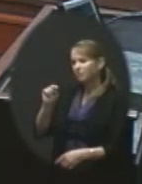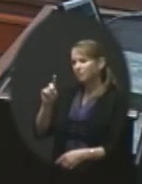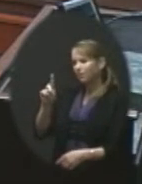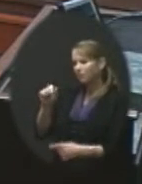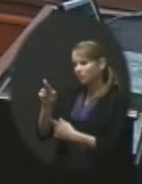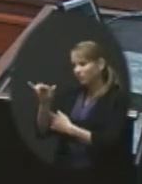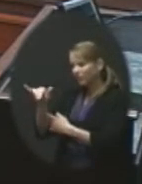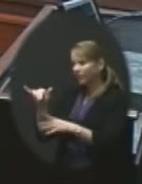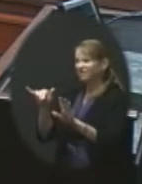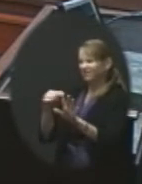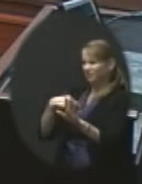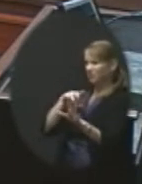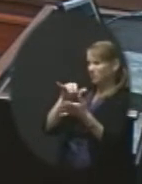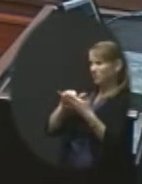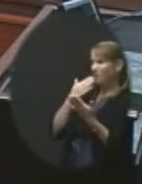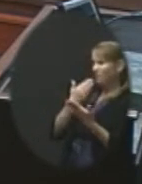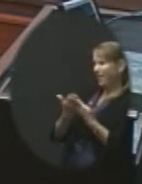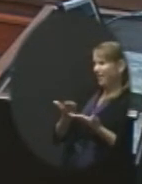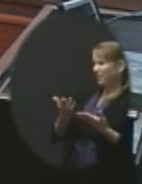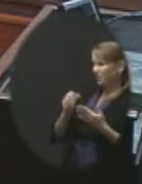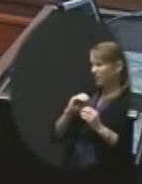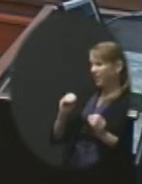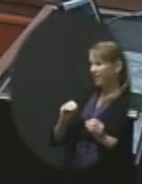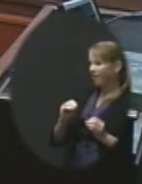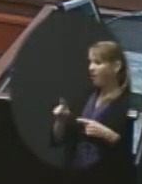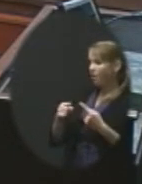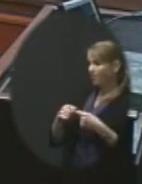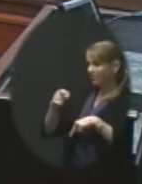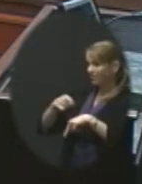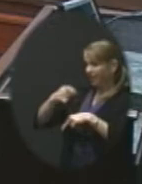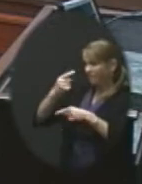We do those well in Olathe, and we'll just take that on when it comes.